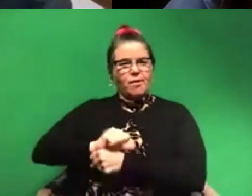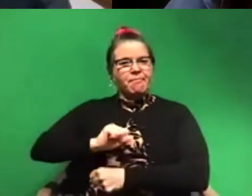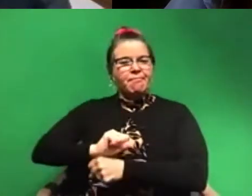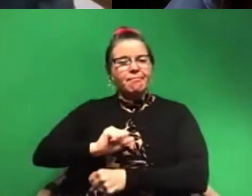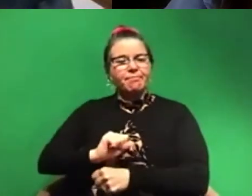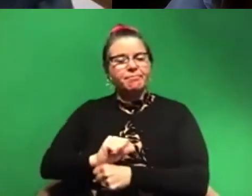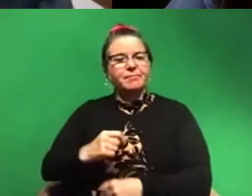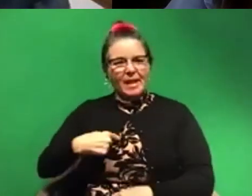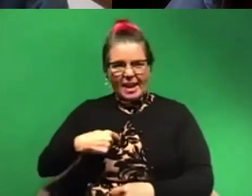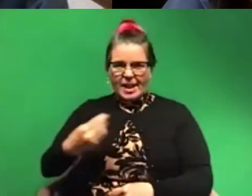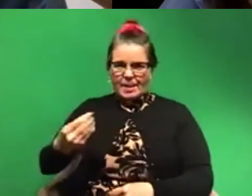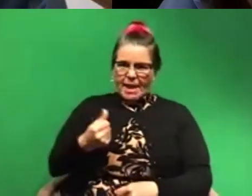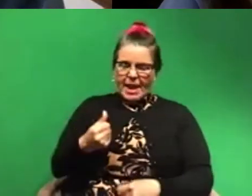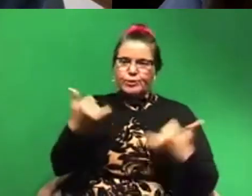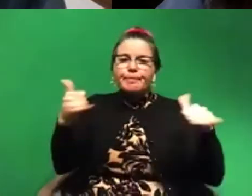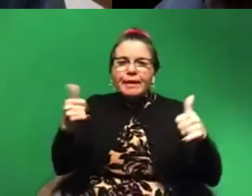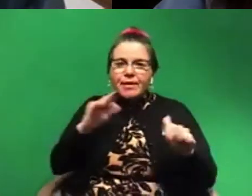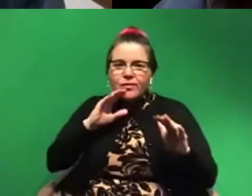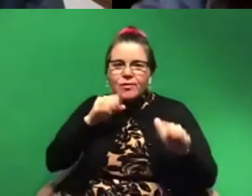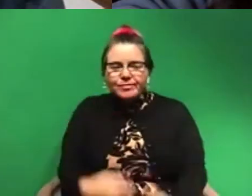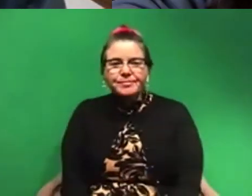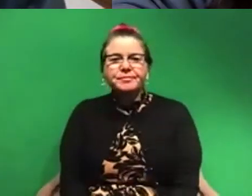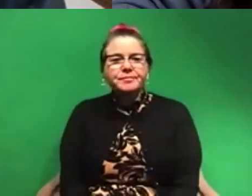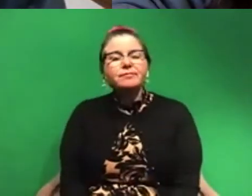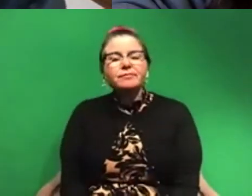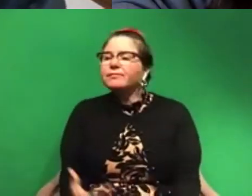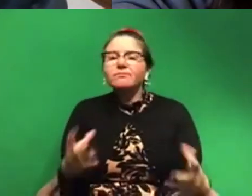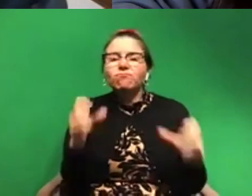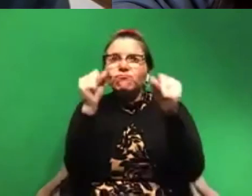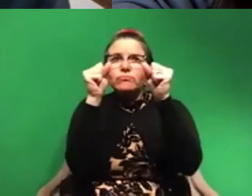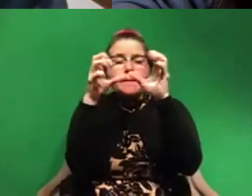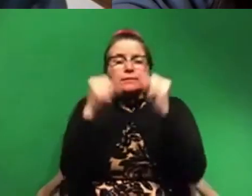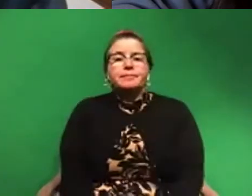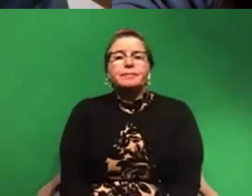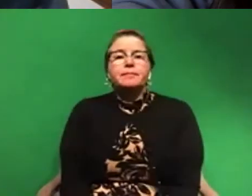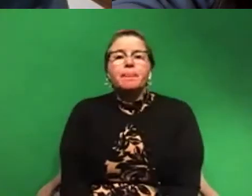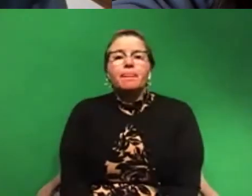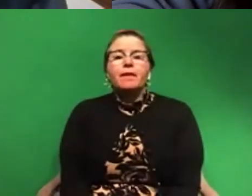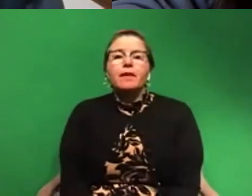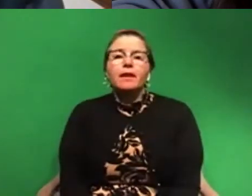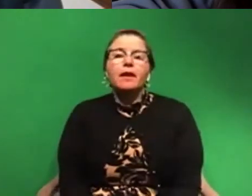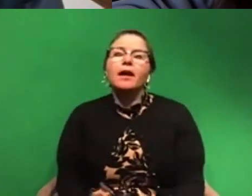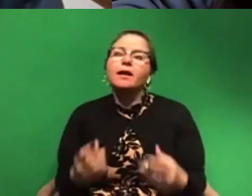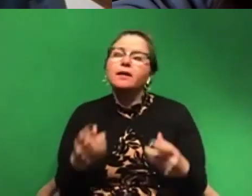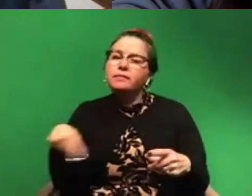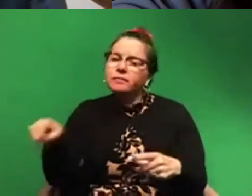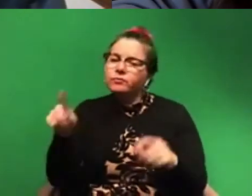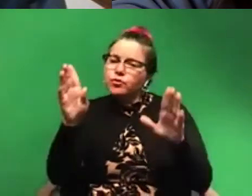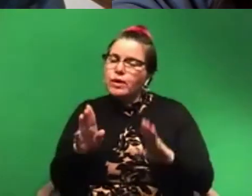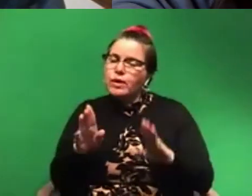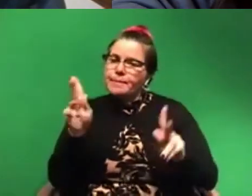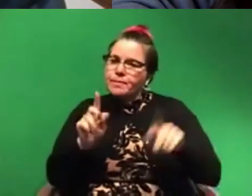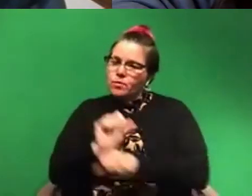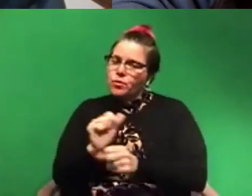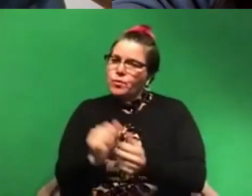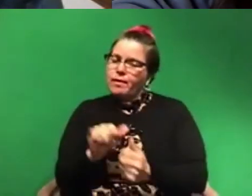play in the ocean, um, which is absolutely amazing. And it comes with great people. Um, and that's one thing that I, I, I